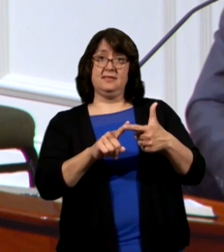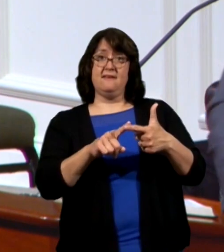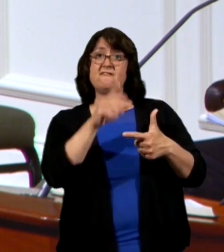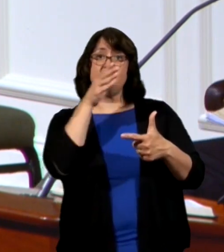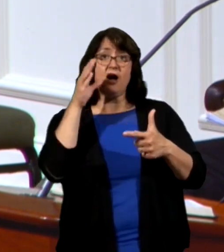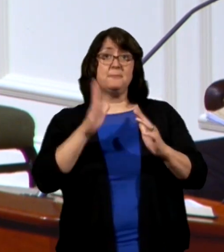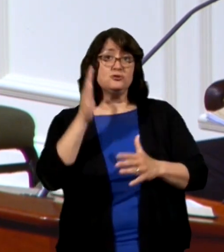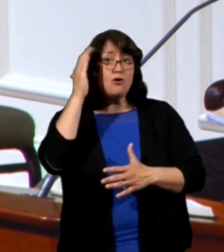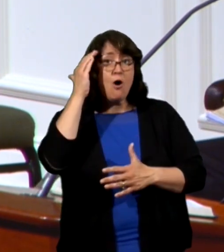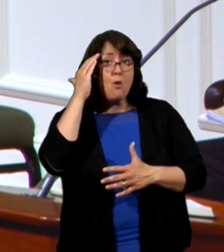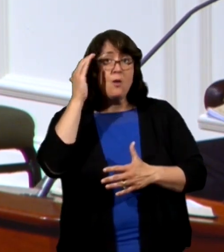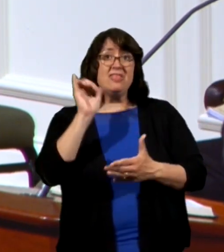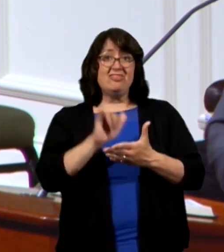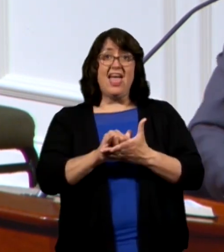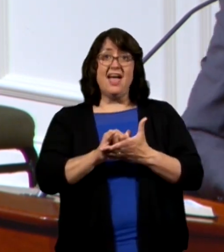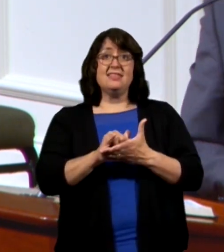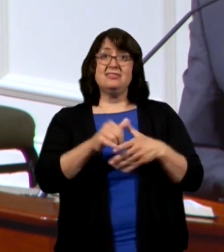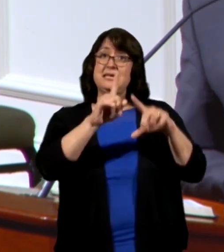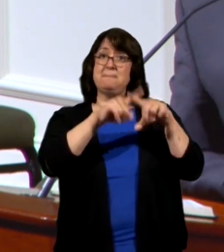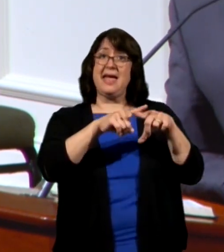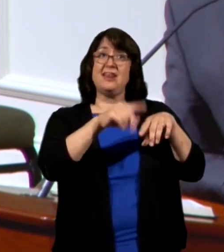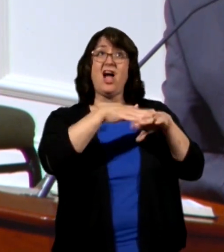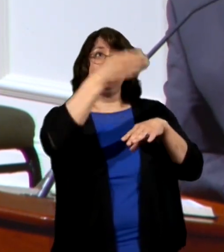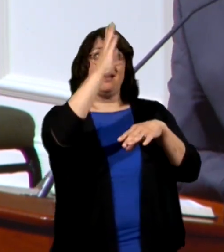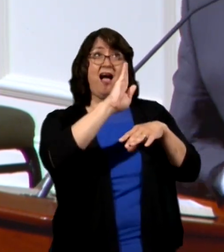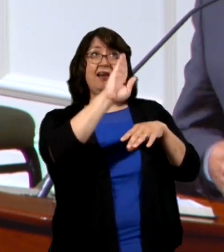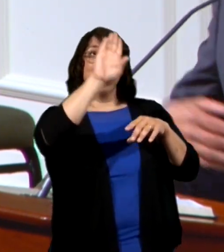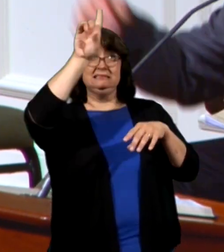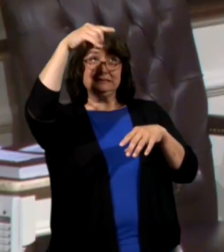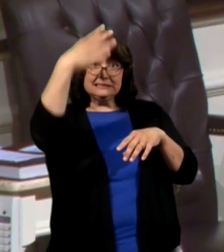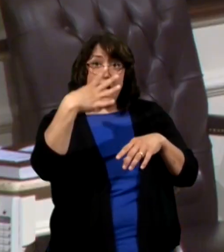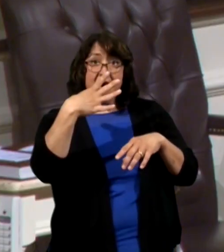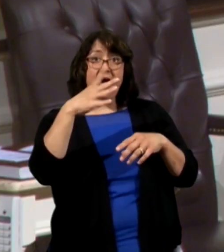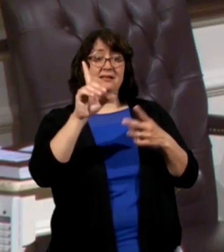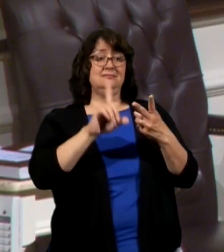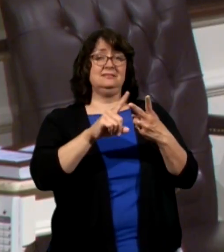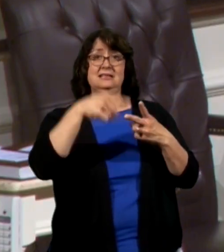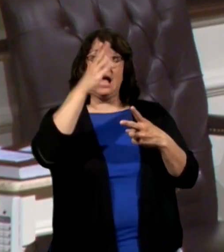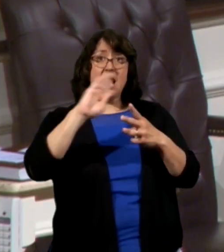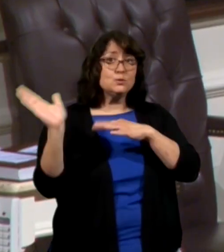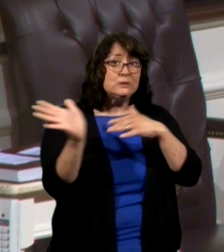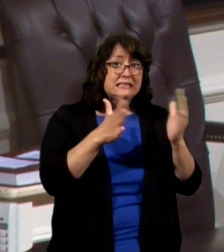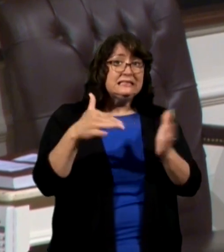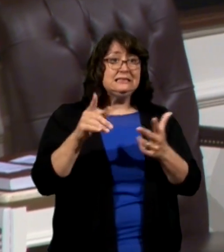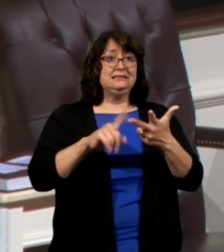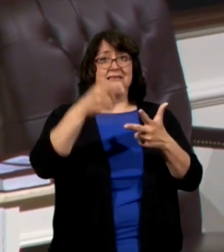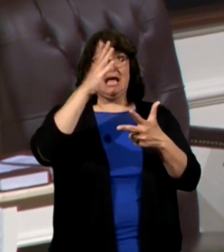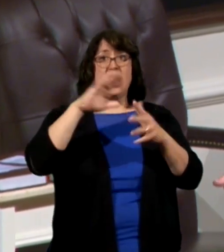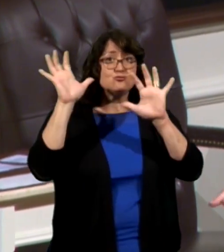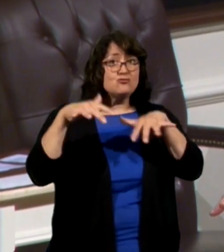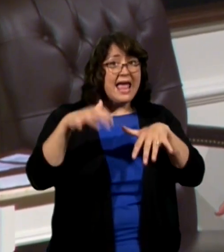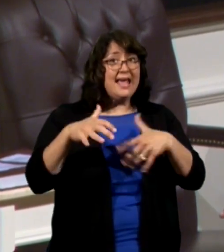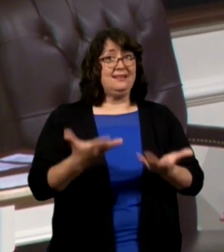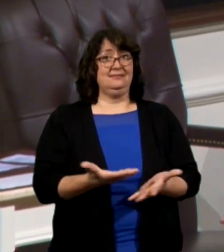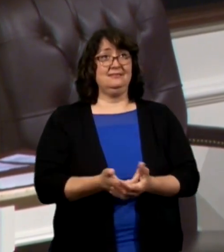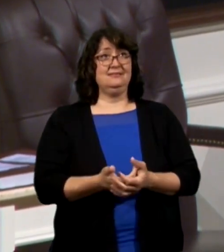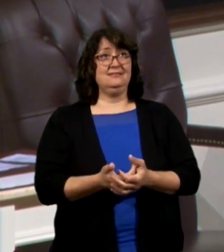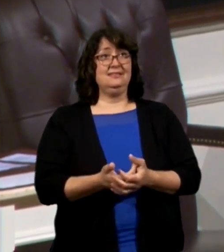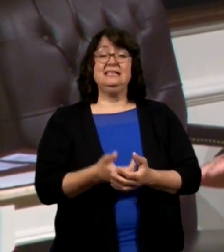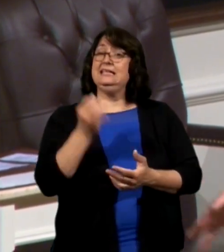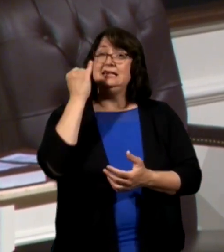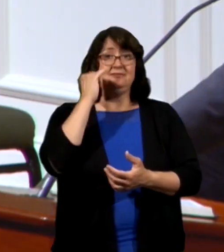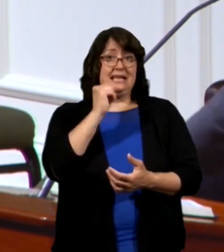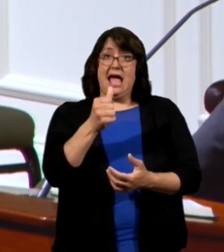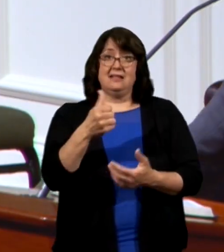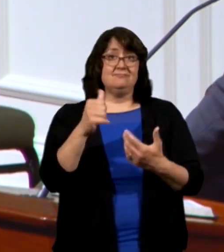They know that they're entirely dependent upon God's sun to shine, God's wind to blow and God's rain to fall, or